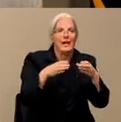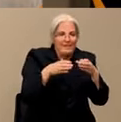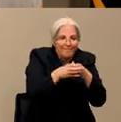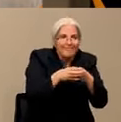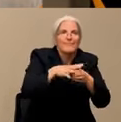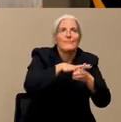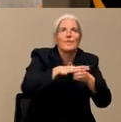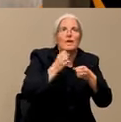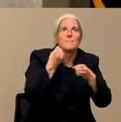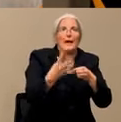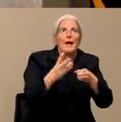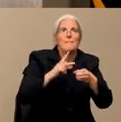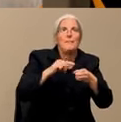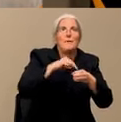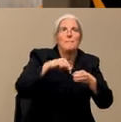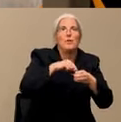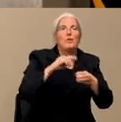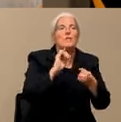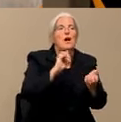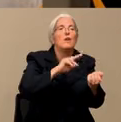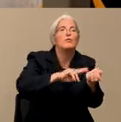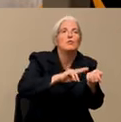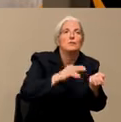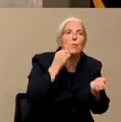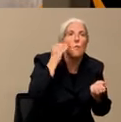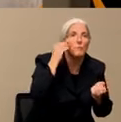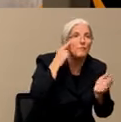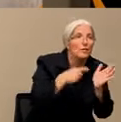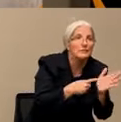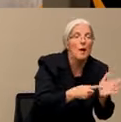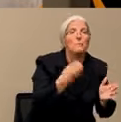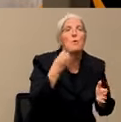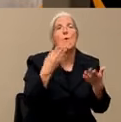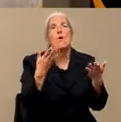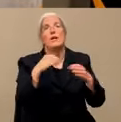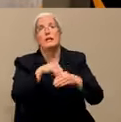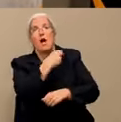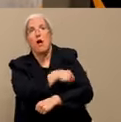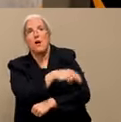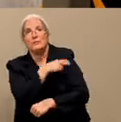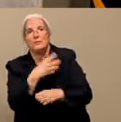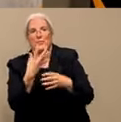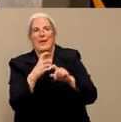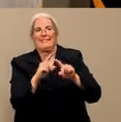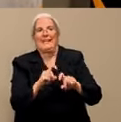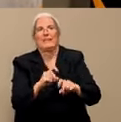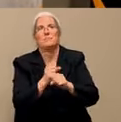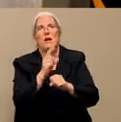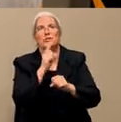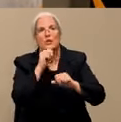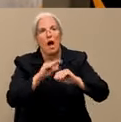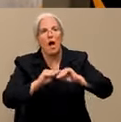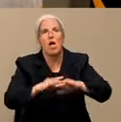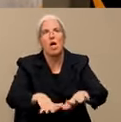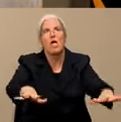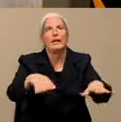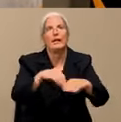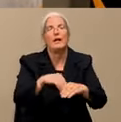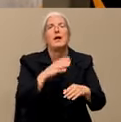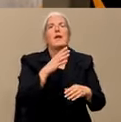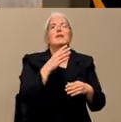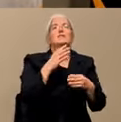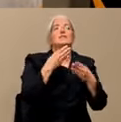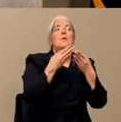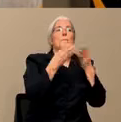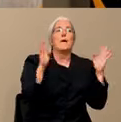live in those congregate settings. People who in the hospital, so to make sure that they are kept in isolation and the healthcare workers getting care of them are